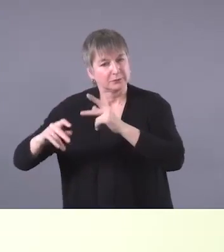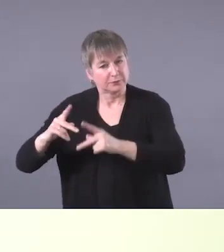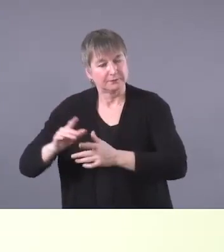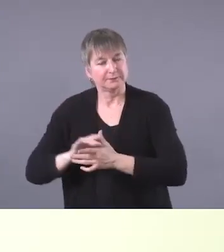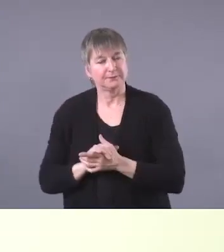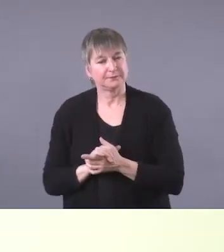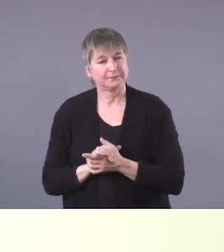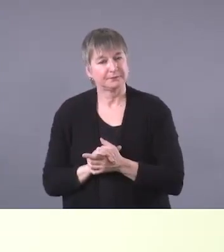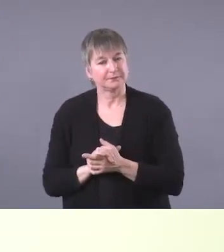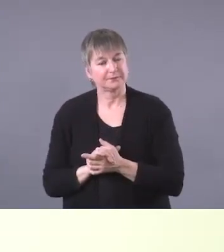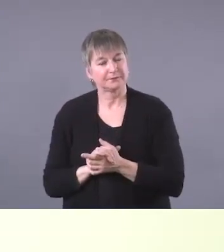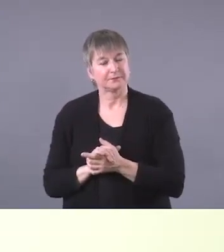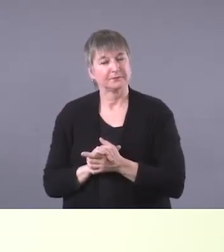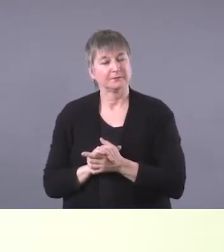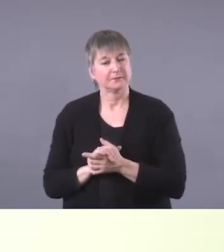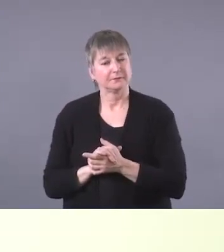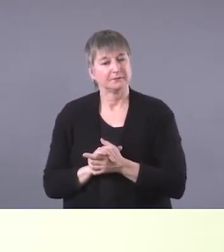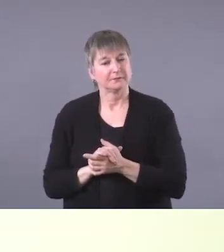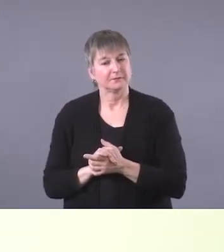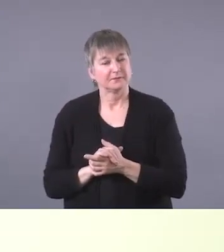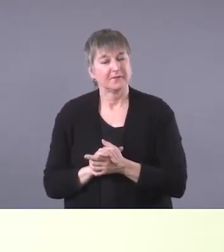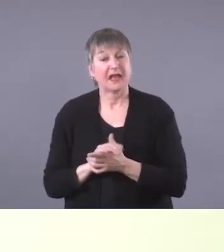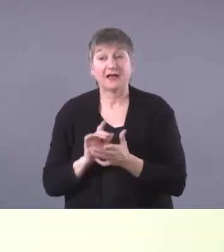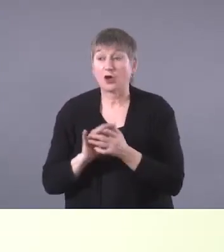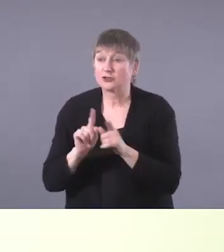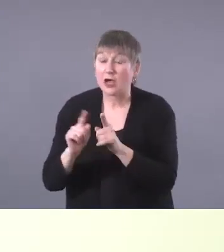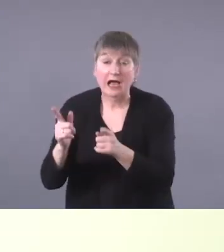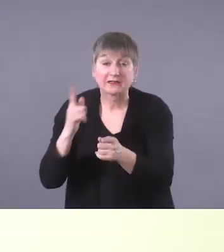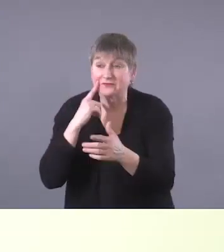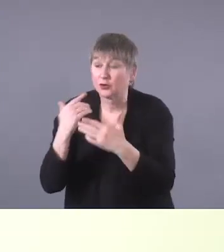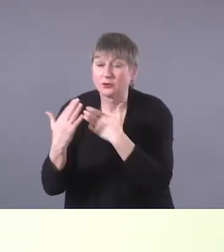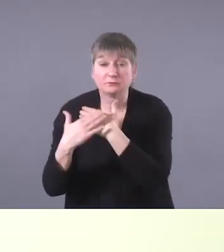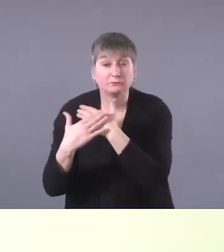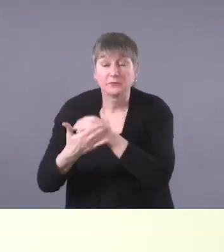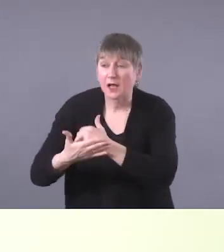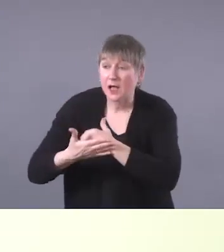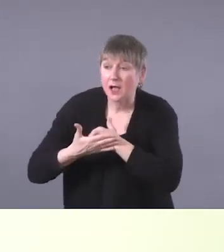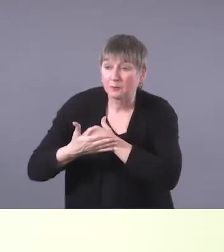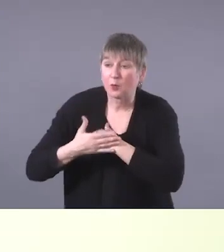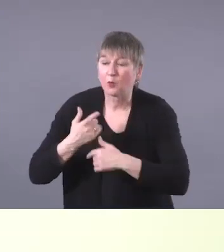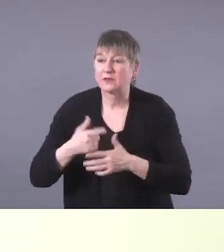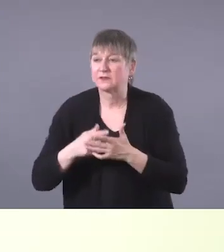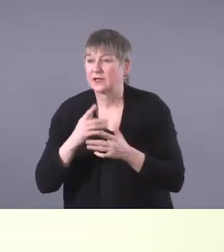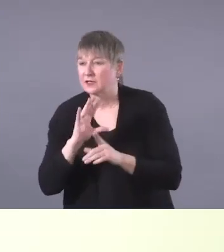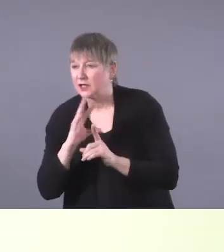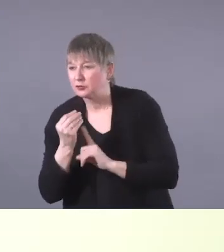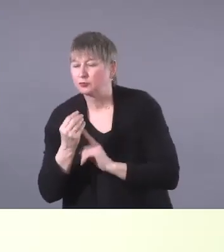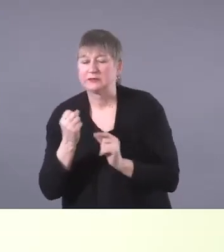And then also, uh, seeking guidance regarding culturally safe practice. Uh,